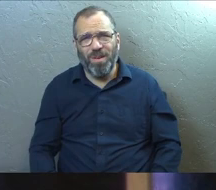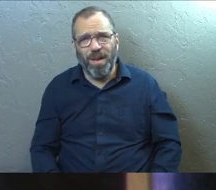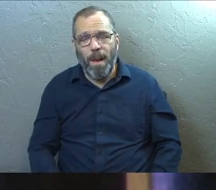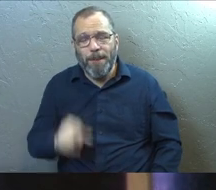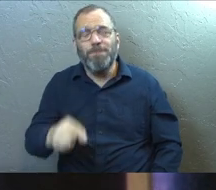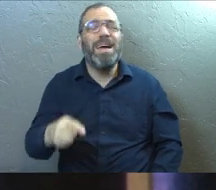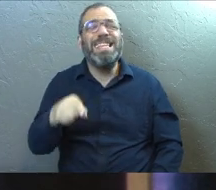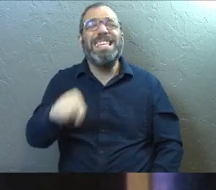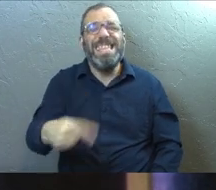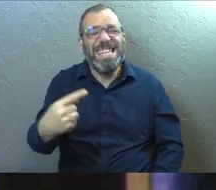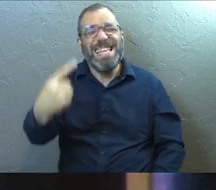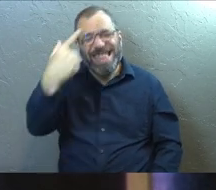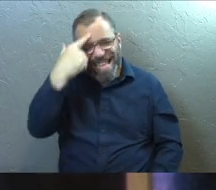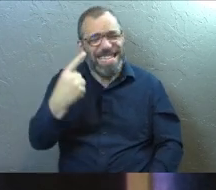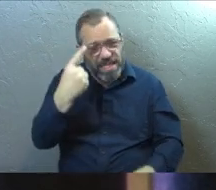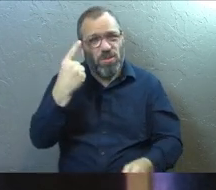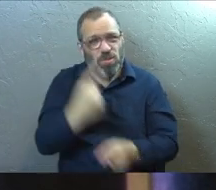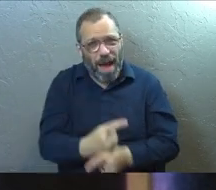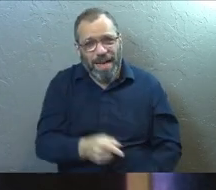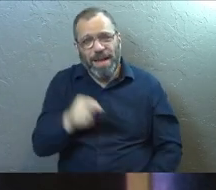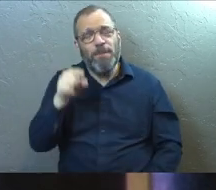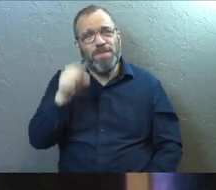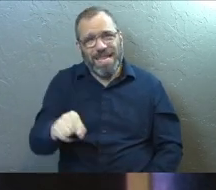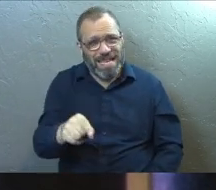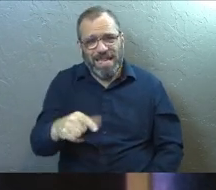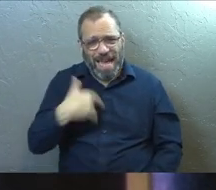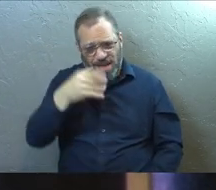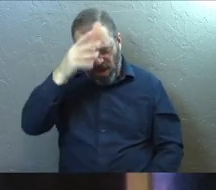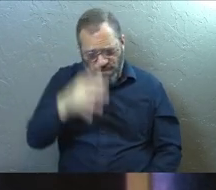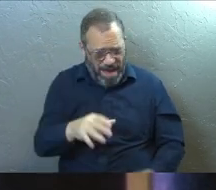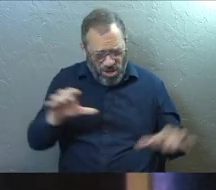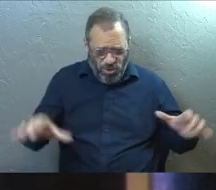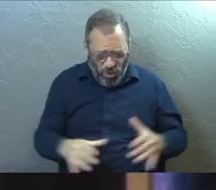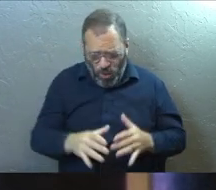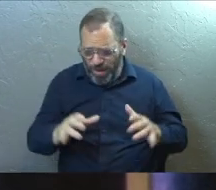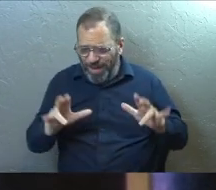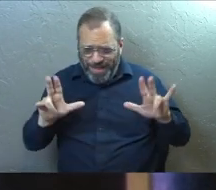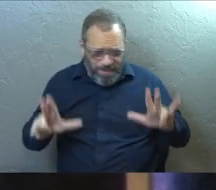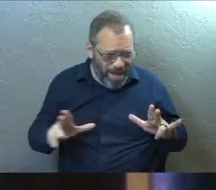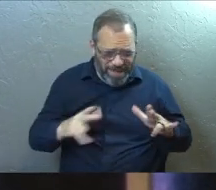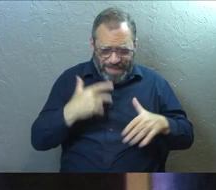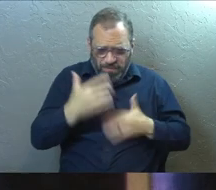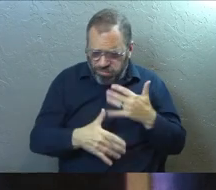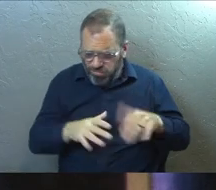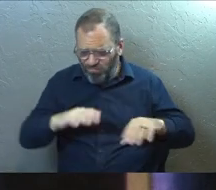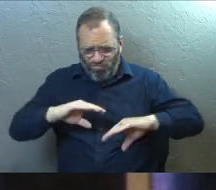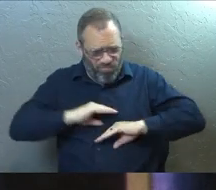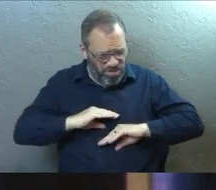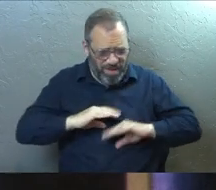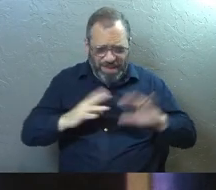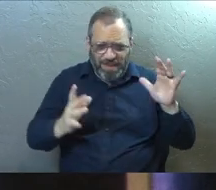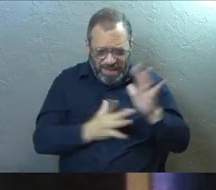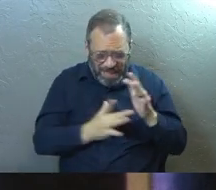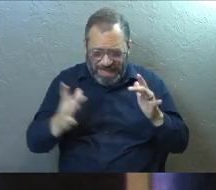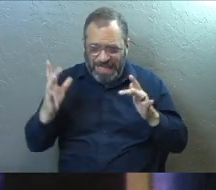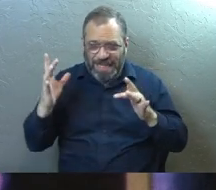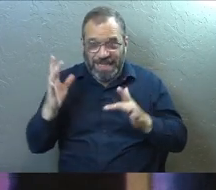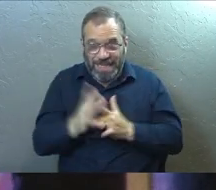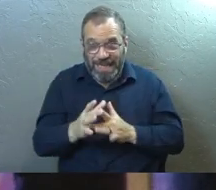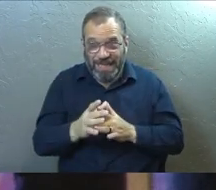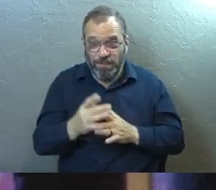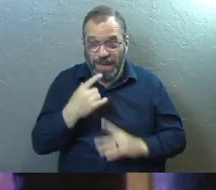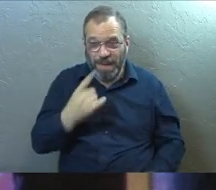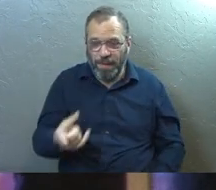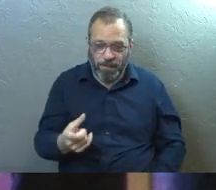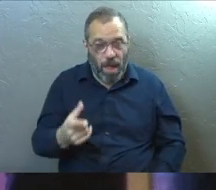But he thinks he is. He thinks he's a good Christian doing his best, thinks it's enough. Jesus is about to answer